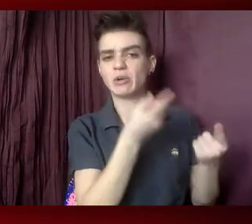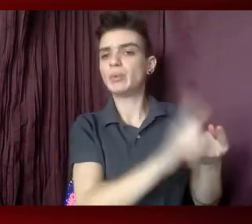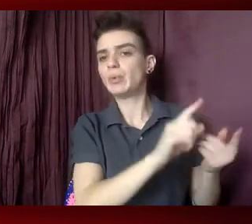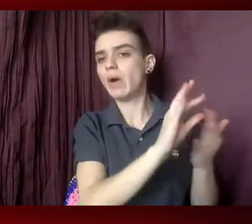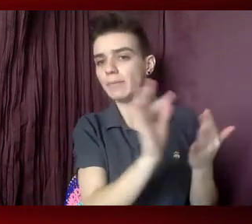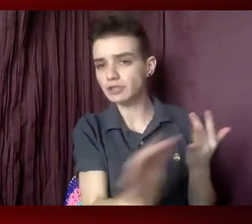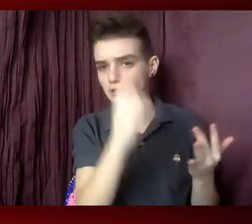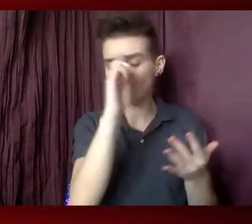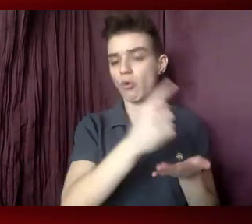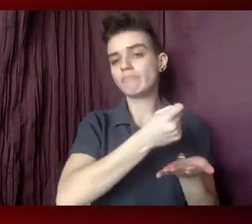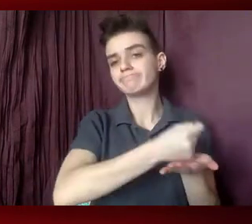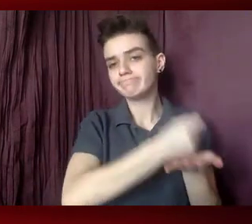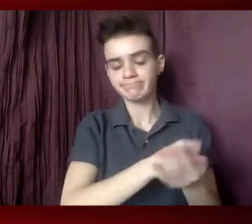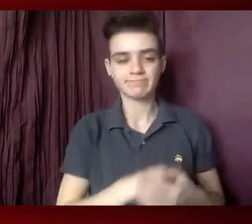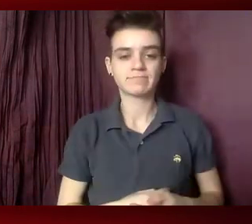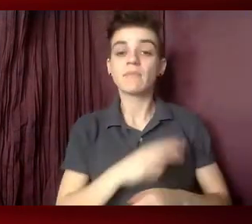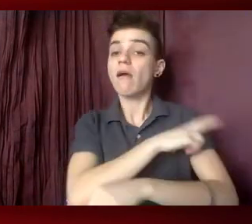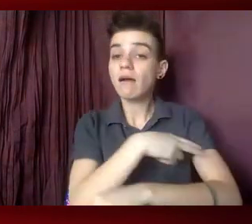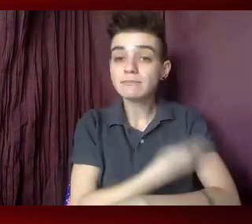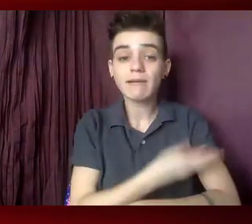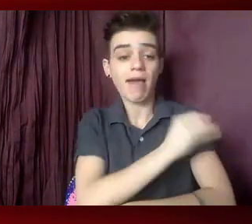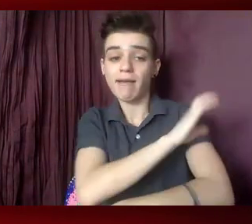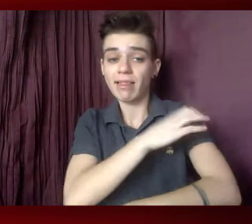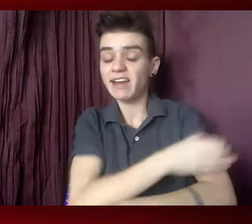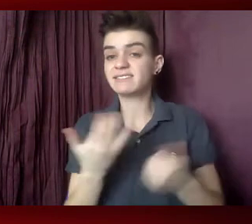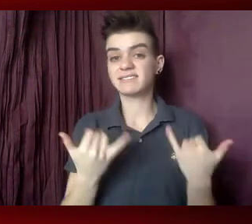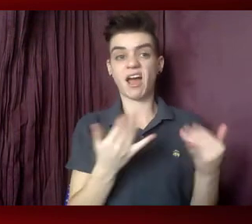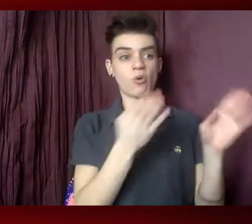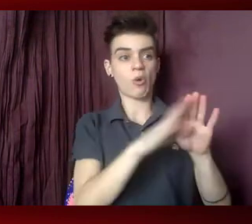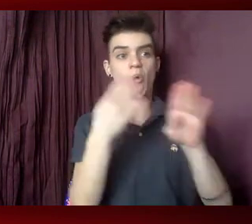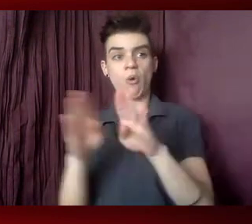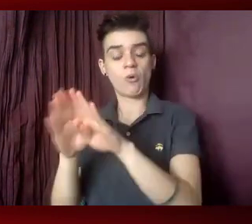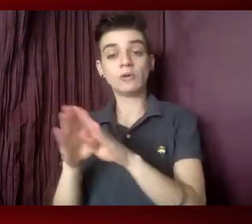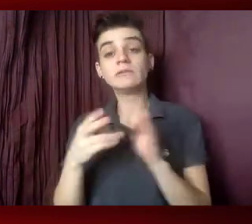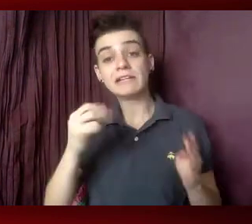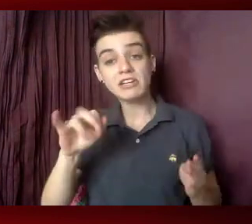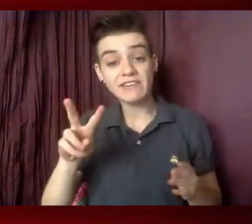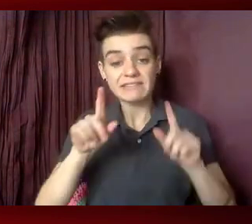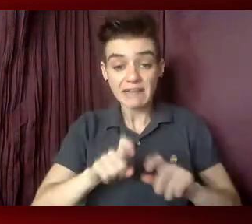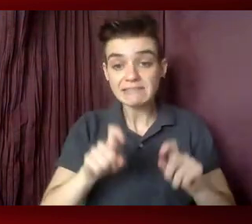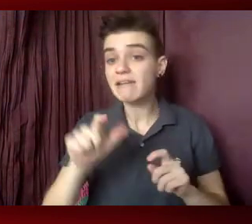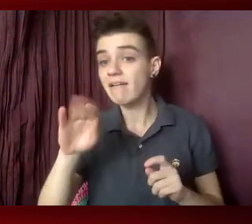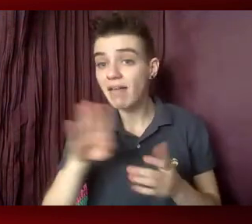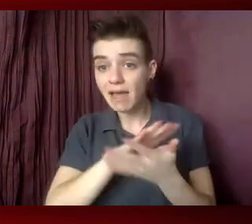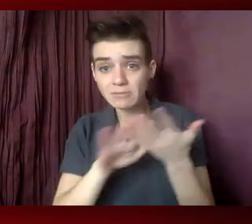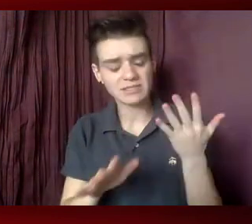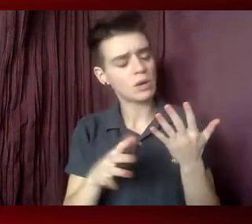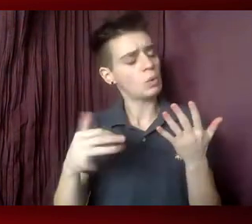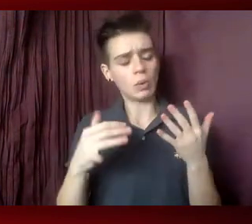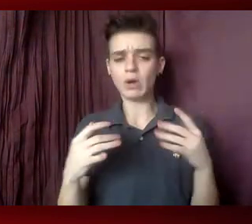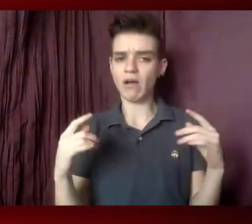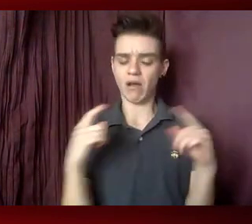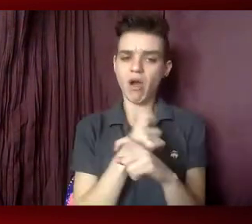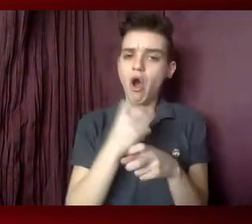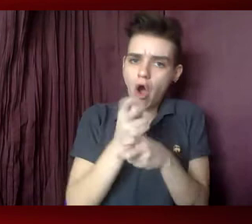for care. Hospital and clinic closures have made HIV testing, labs, and screening for PrEP increasingly difficult